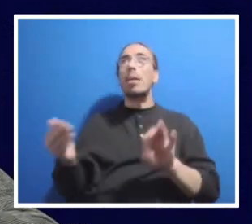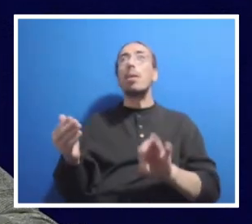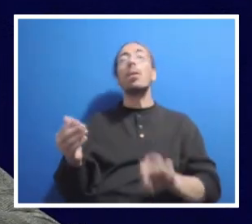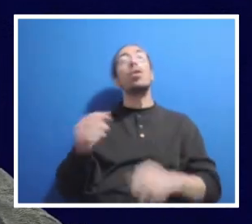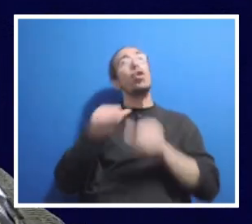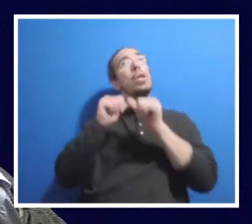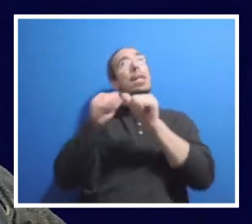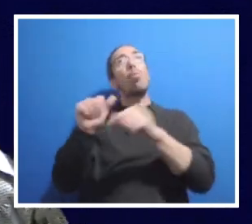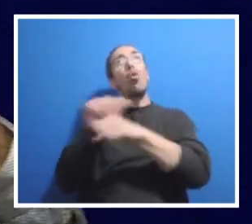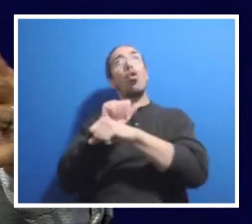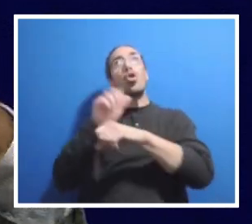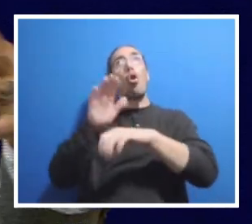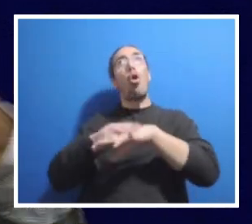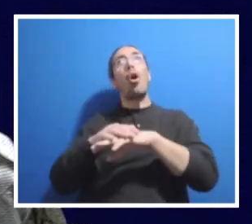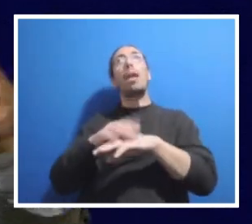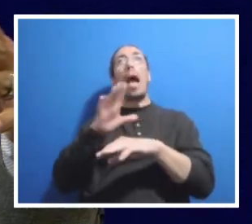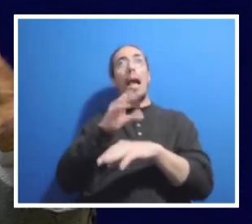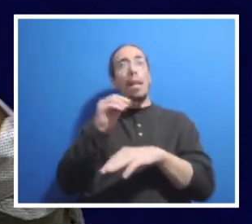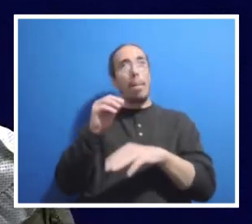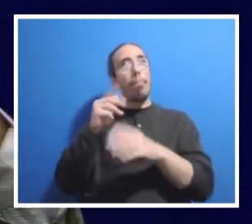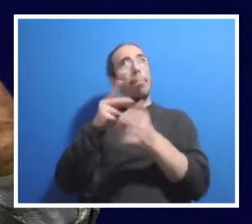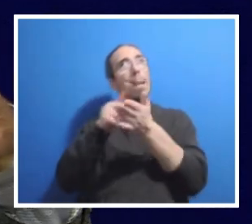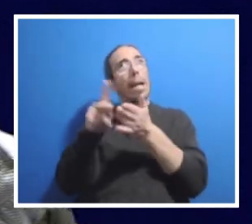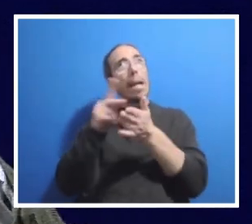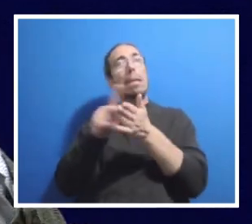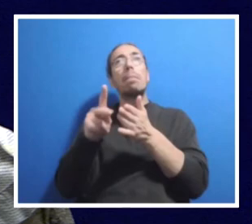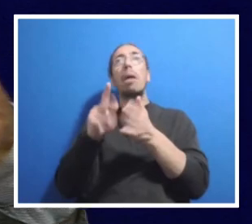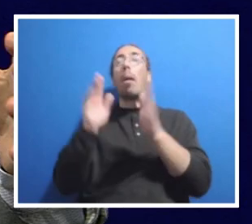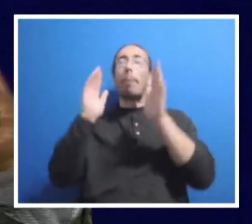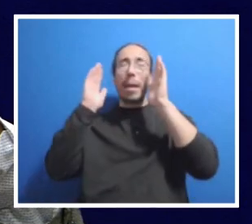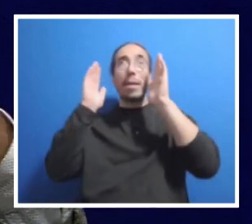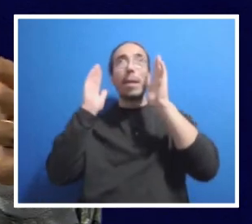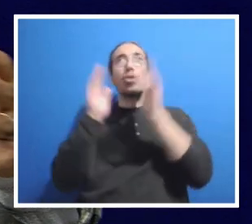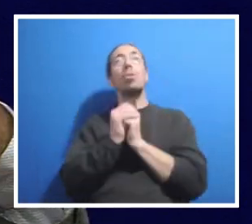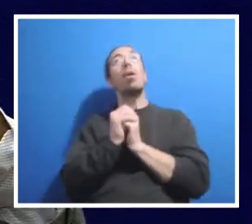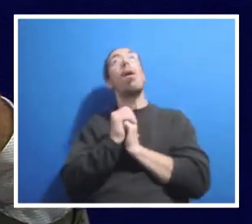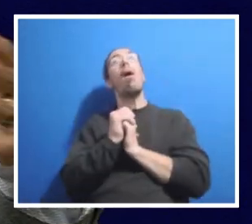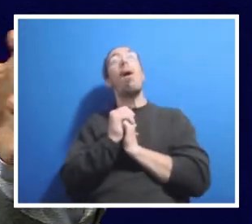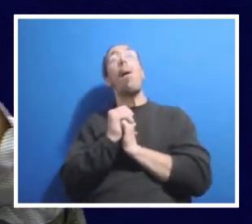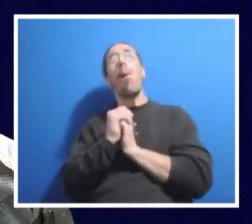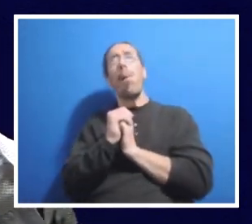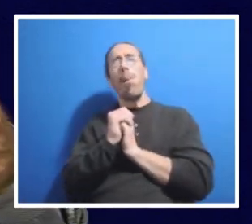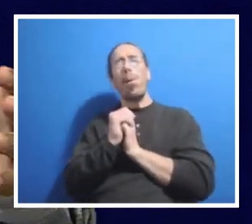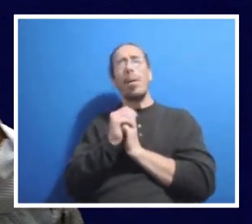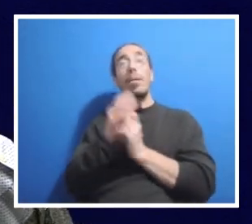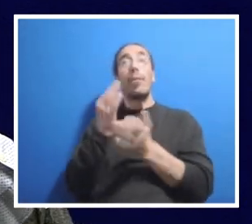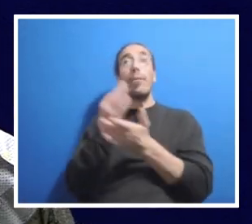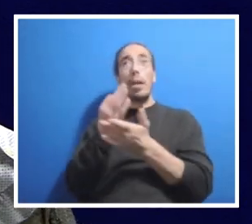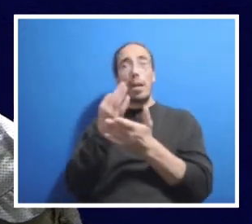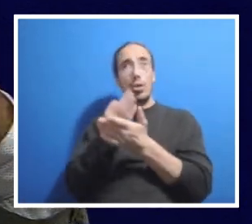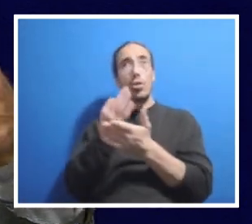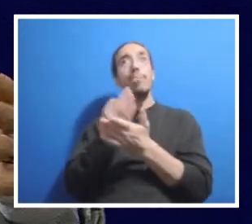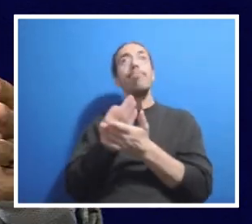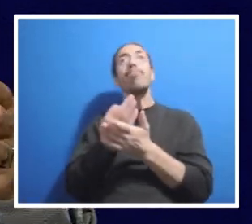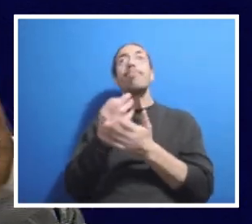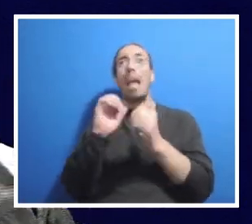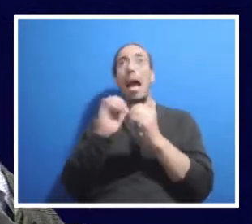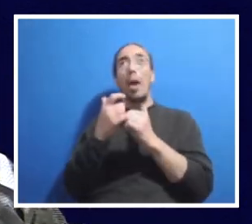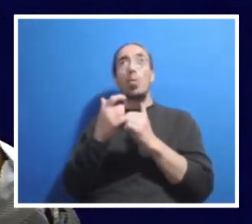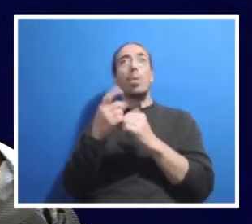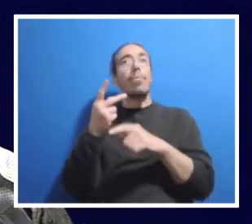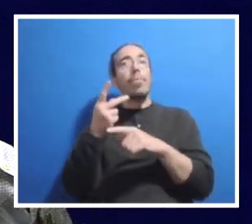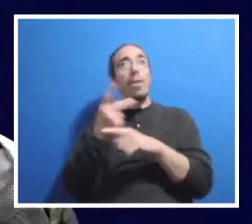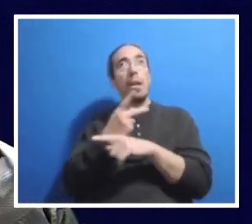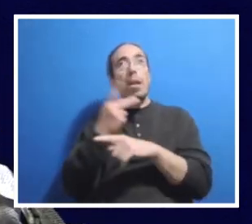and pay attention to. So we talk a lot about, you know, a lot of the financial detailed terms in terms of how do we allocate